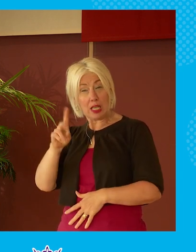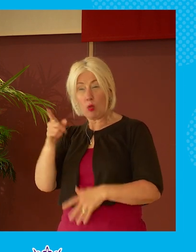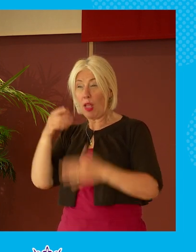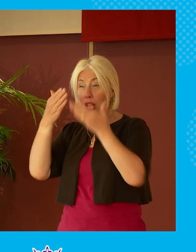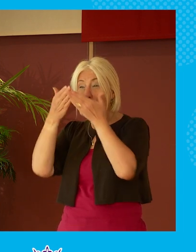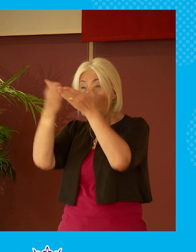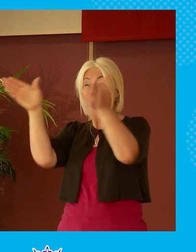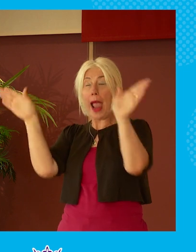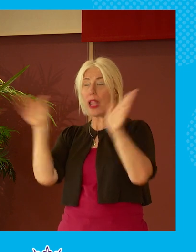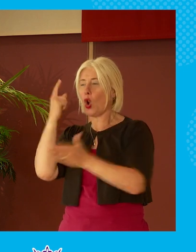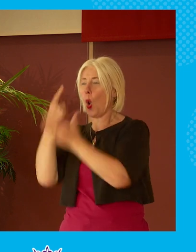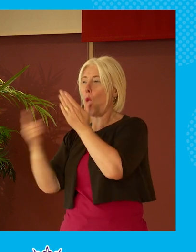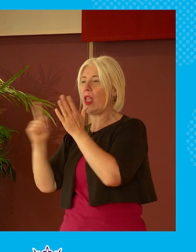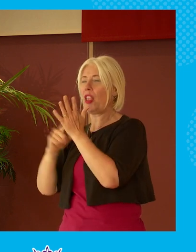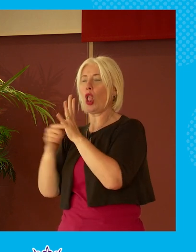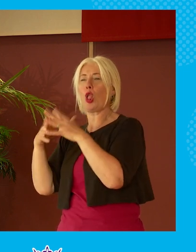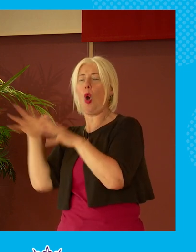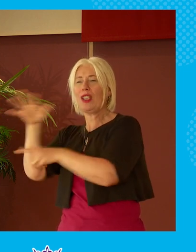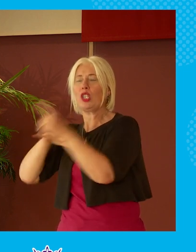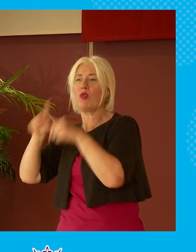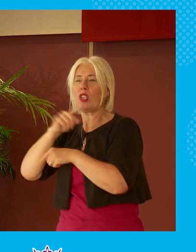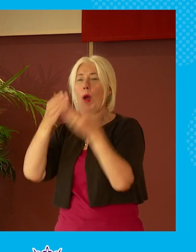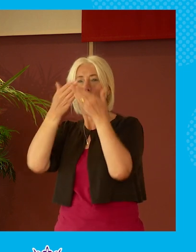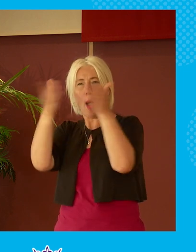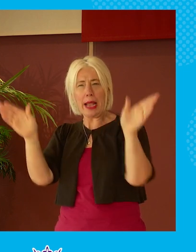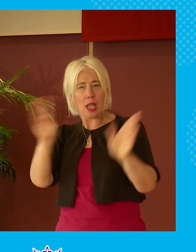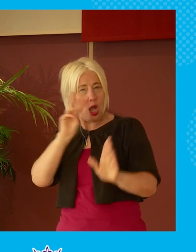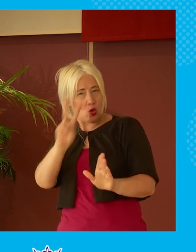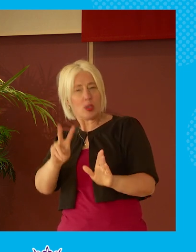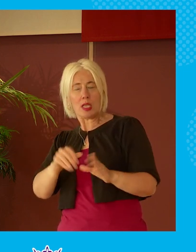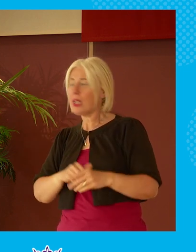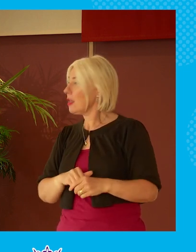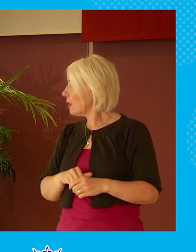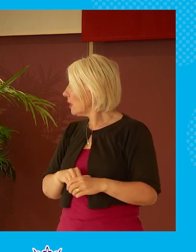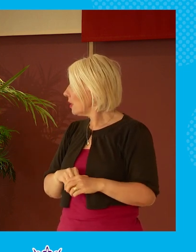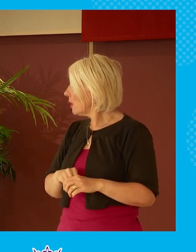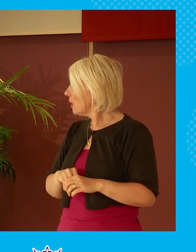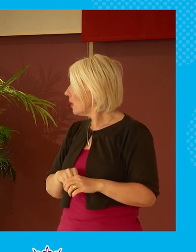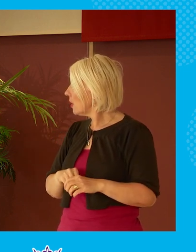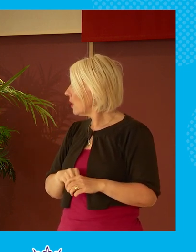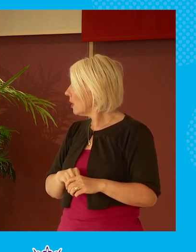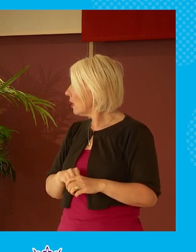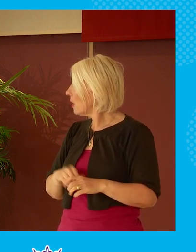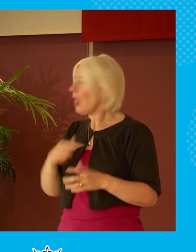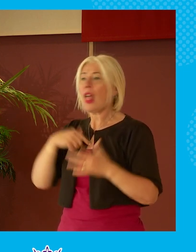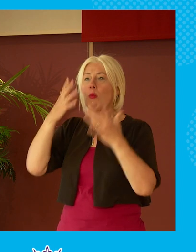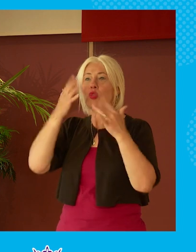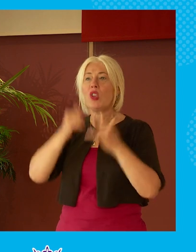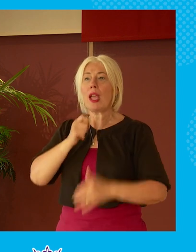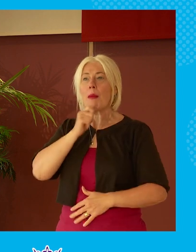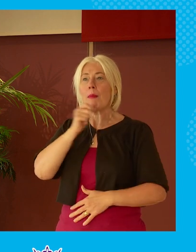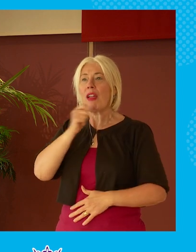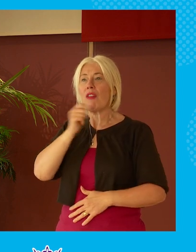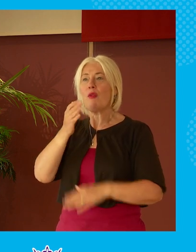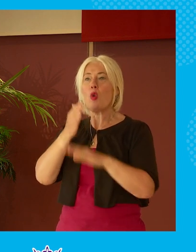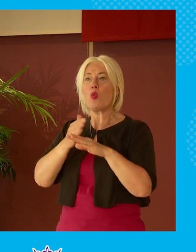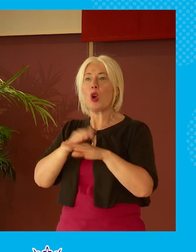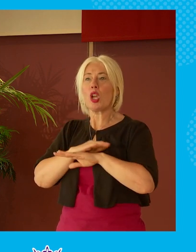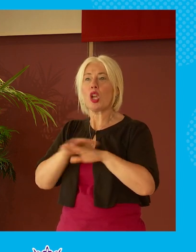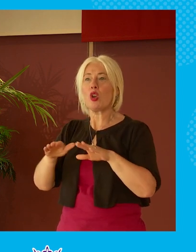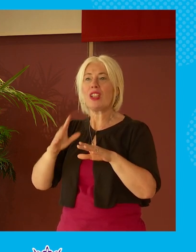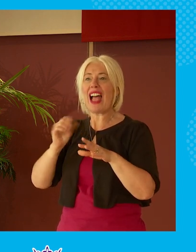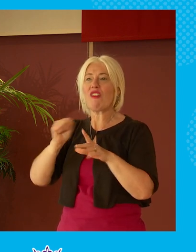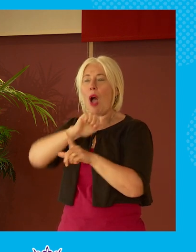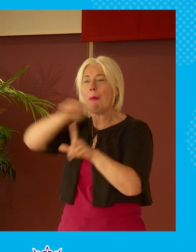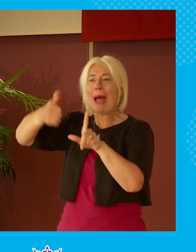public and political discourse i am uh and we're just checking whether or not my mic is working or not we've got a backup